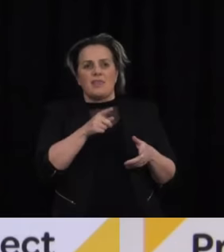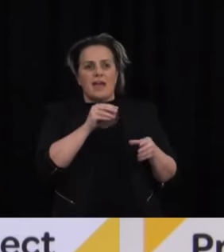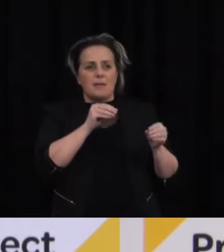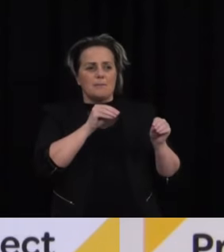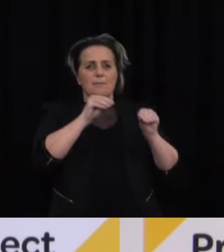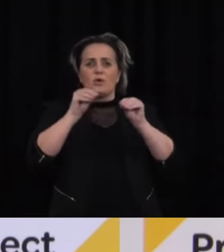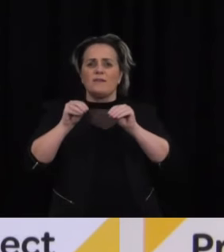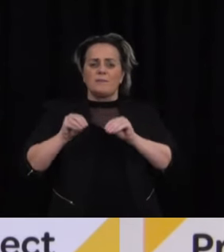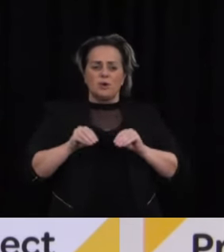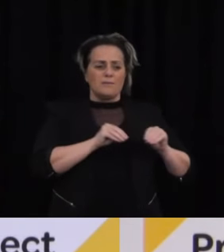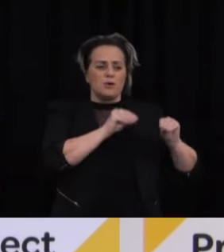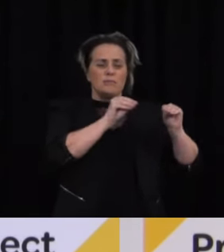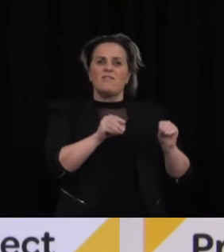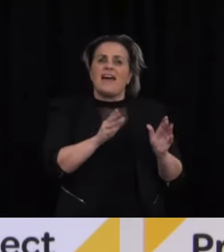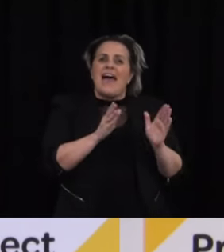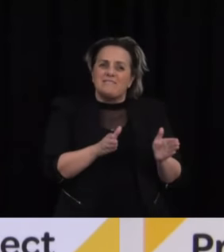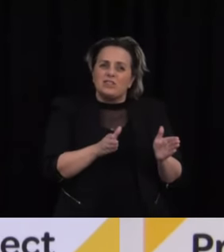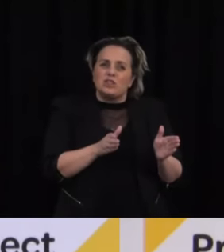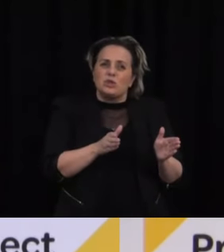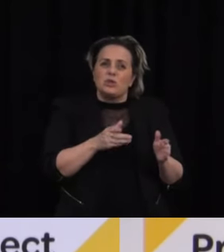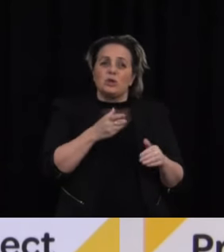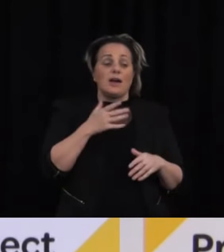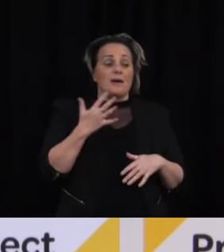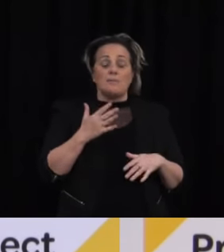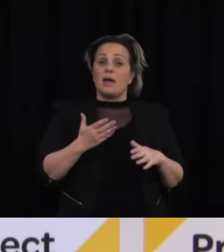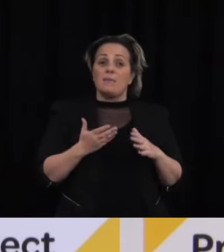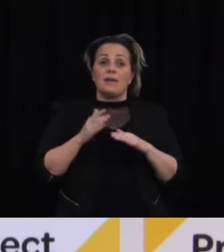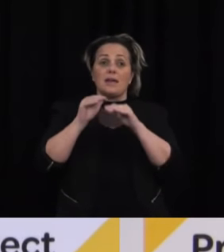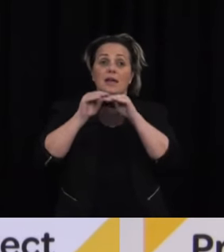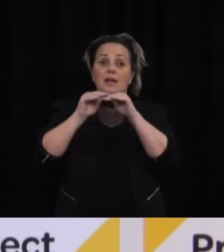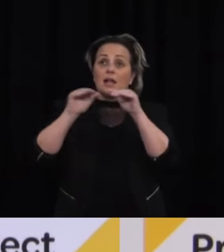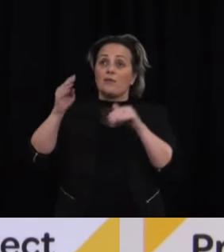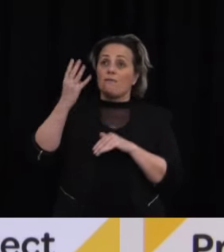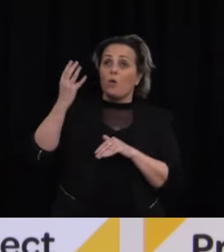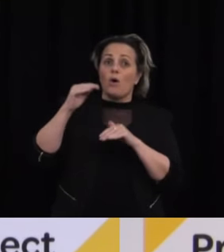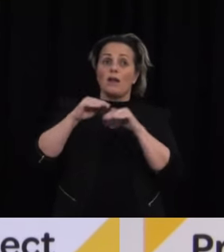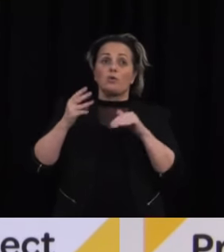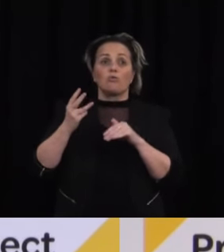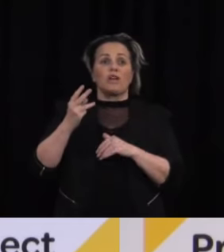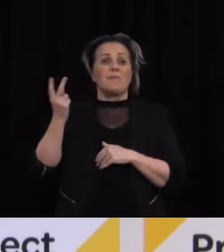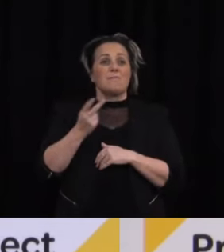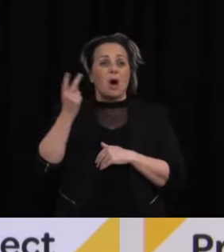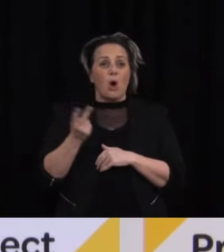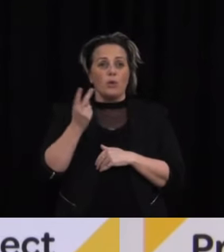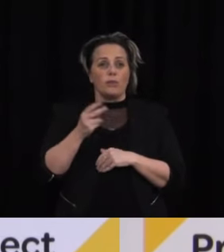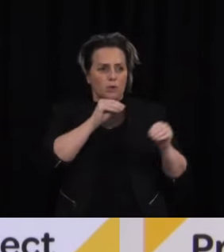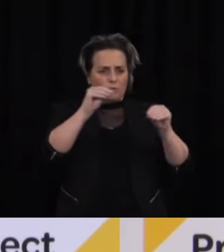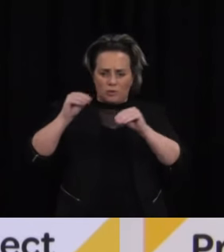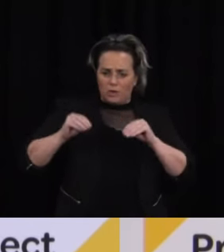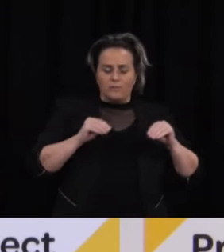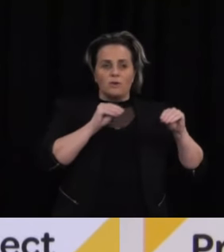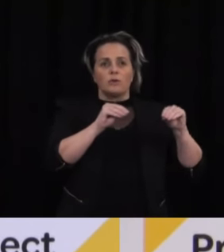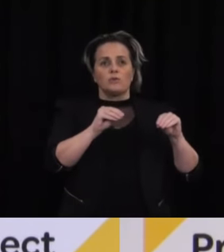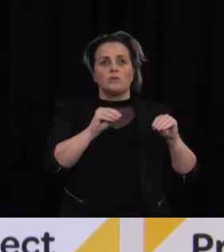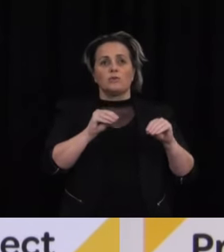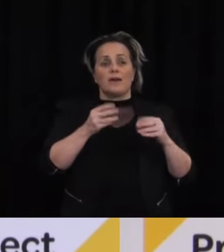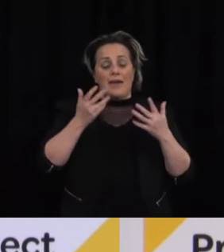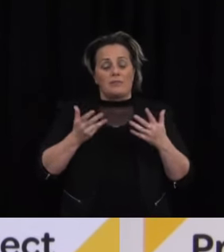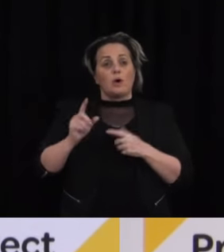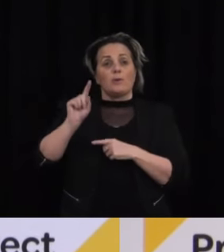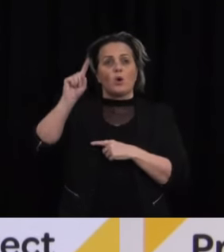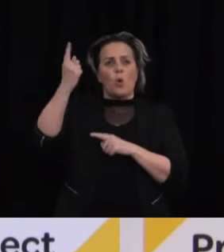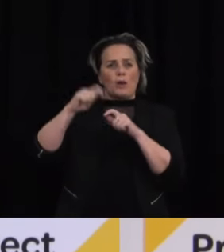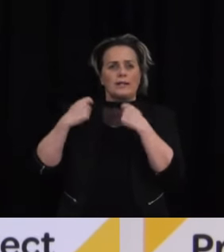around for a range of reasons and may have been through alert level 4 and 3 and one of the things the team in Auckland is doing is it's